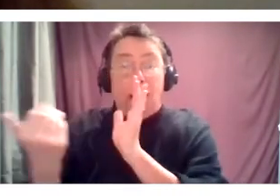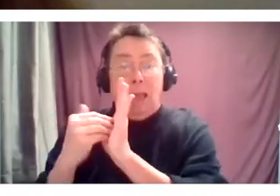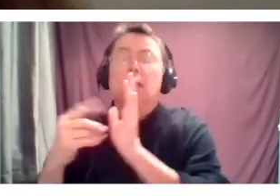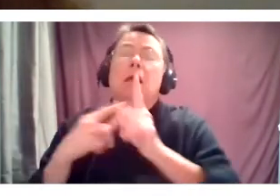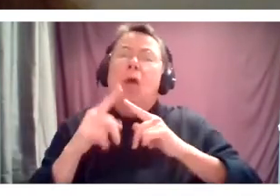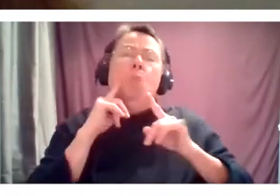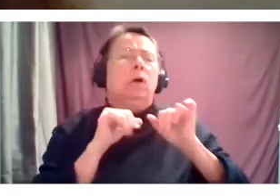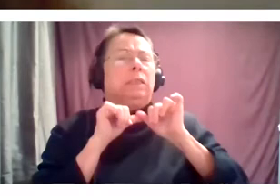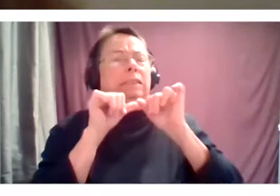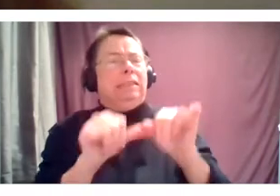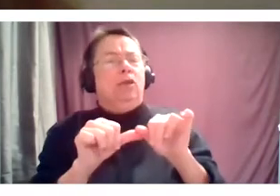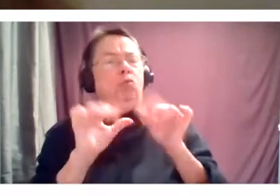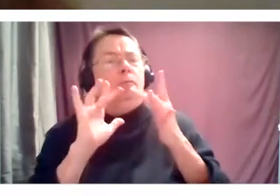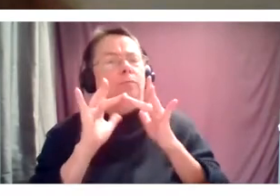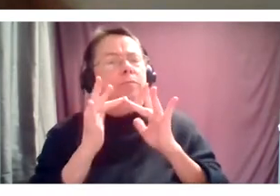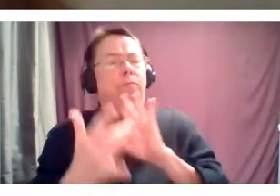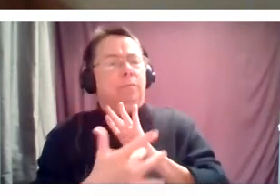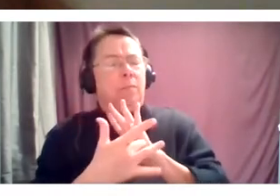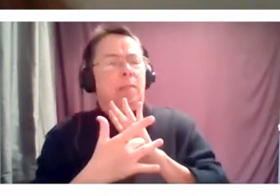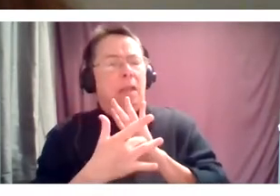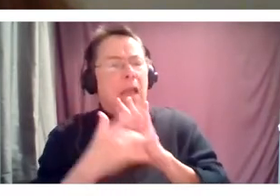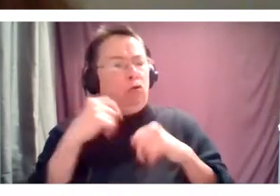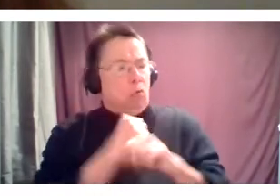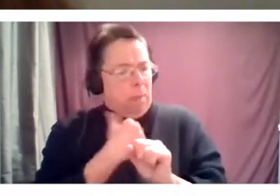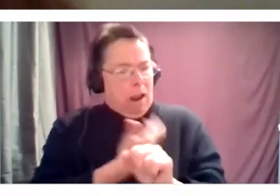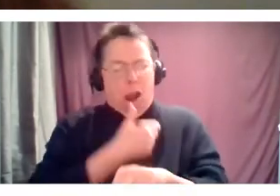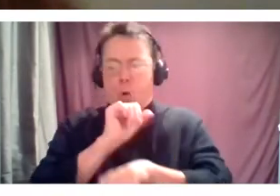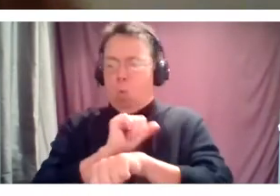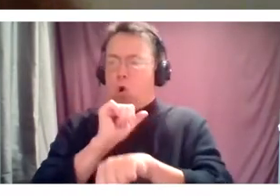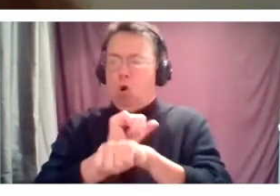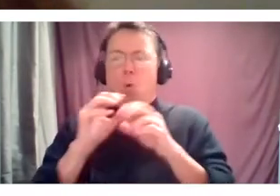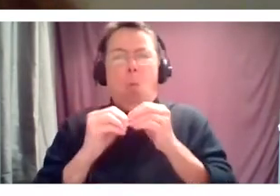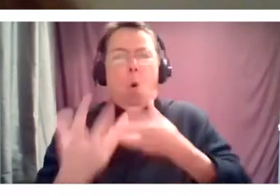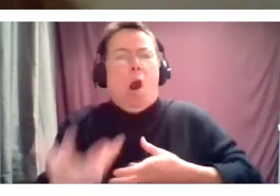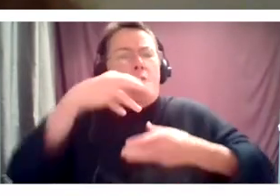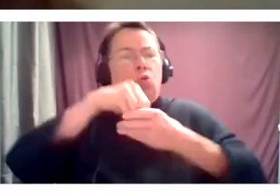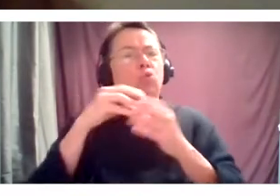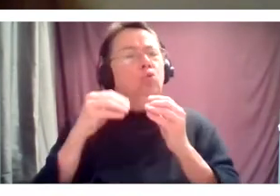this using technology to make the work we do more inclusive and accessible to everyone.